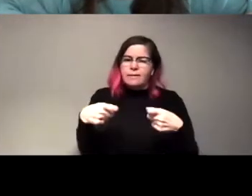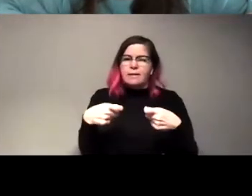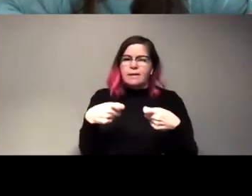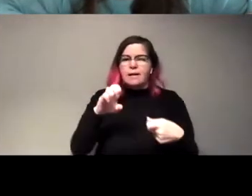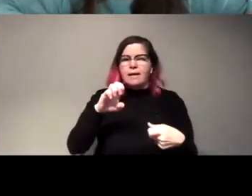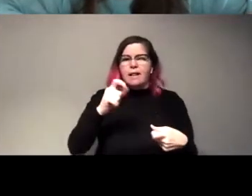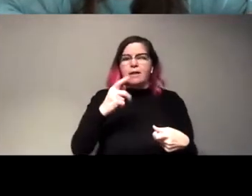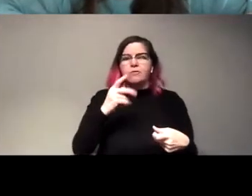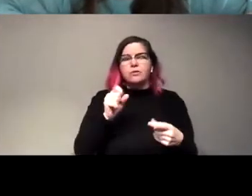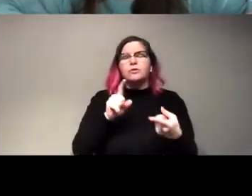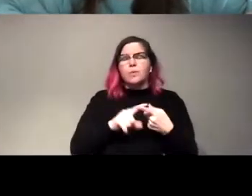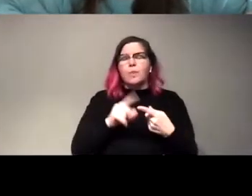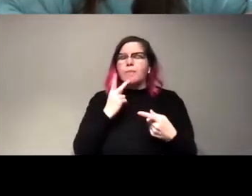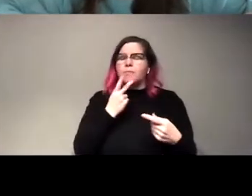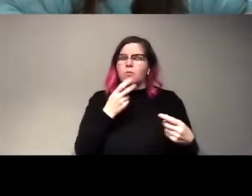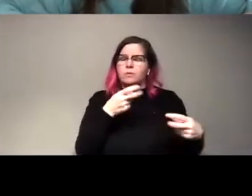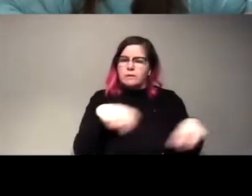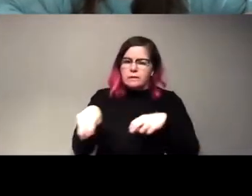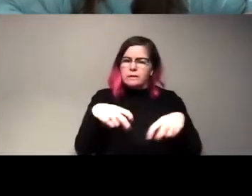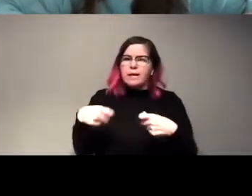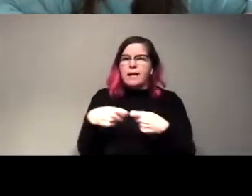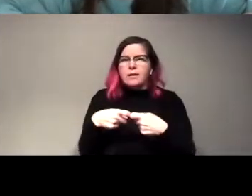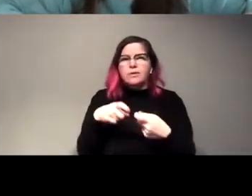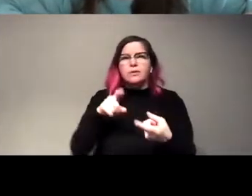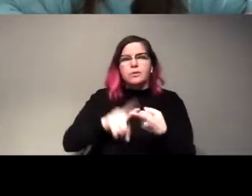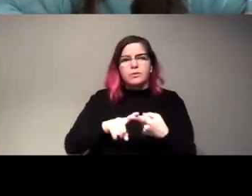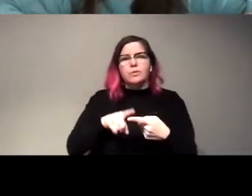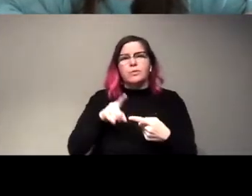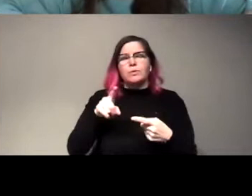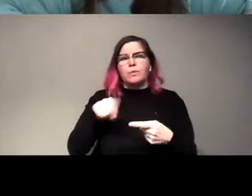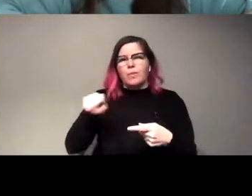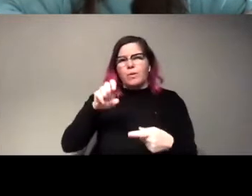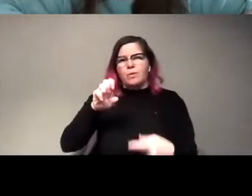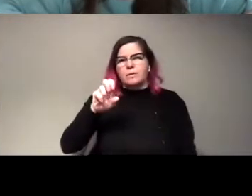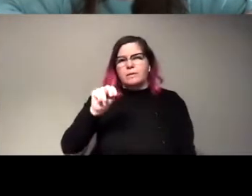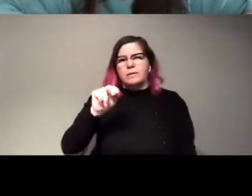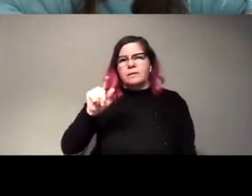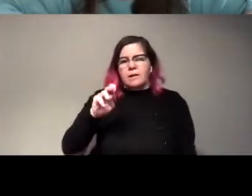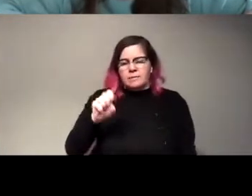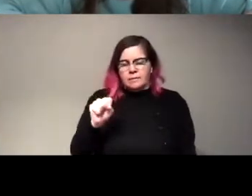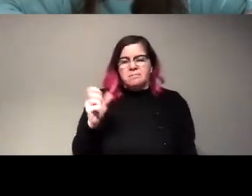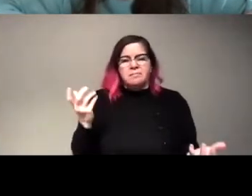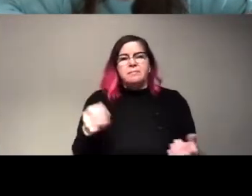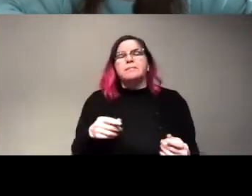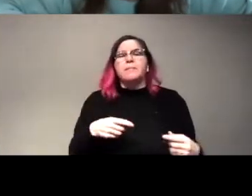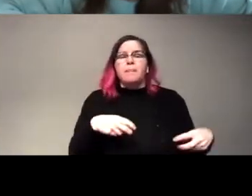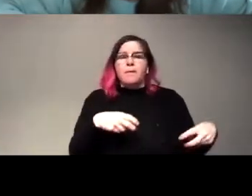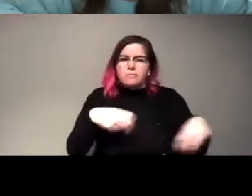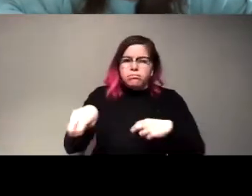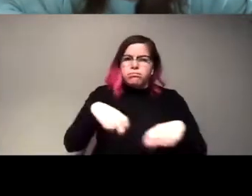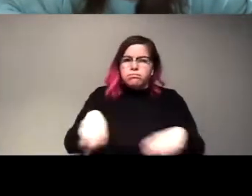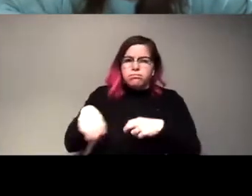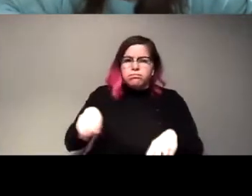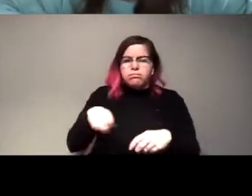protein. So they're like directly transferring electricity to these enzymes. And then they're pumping electricity into these